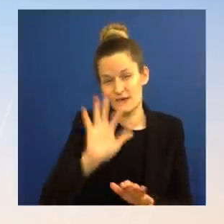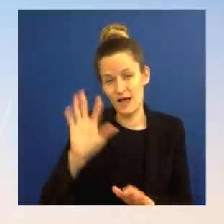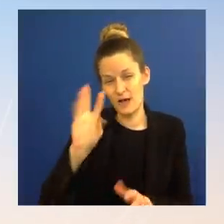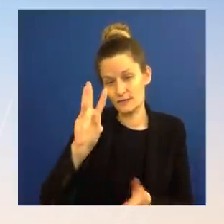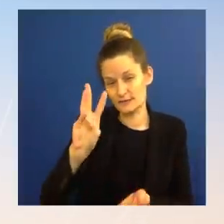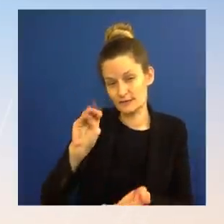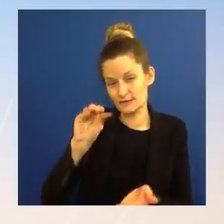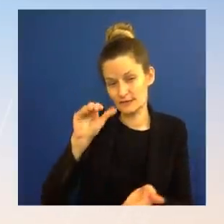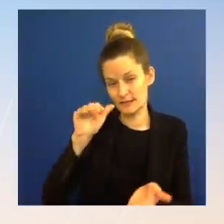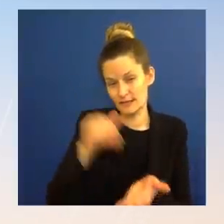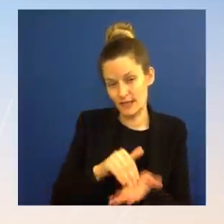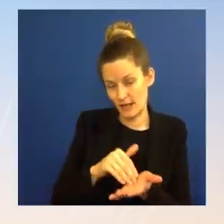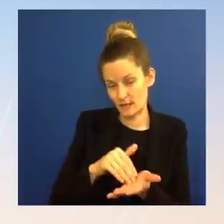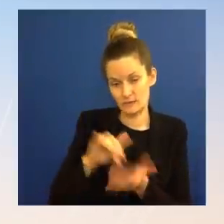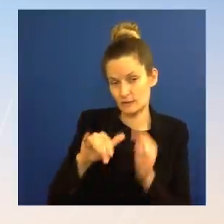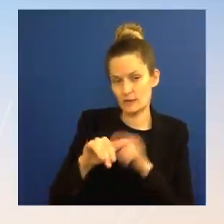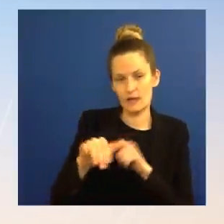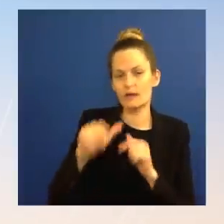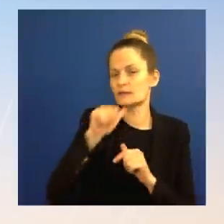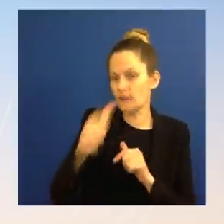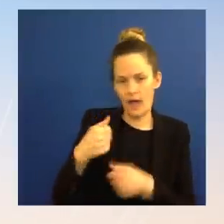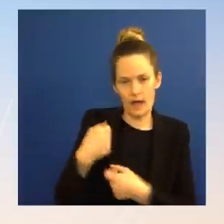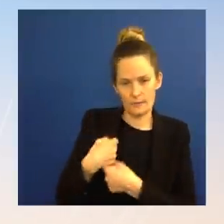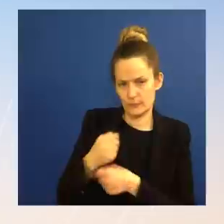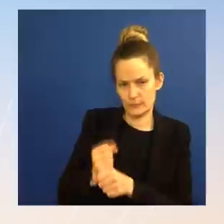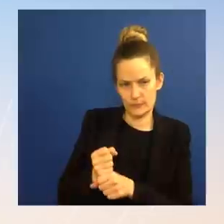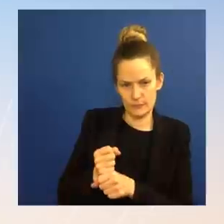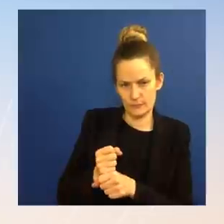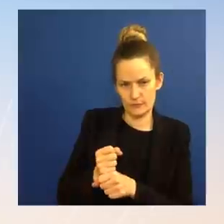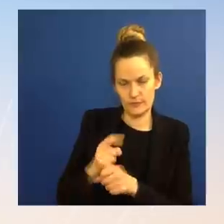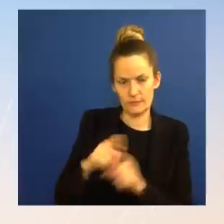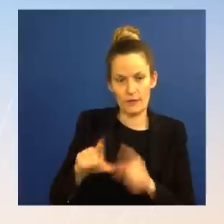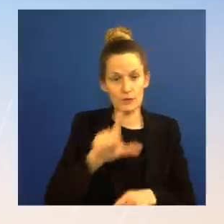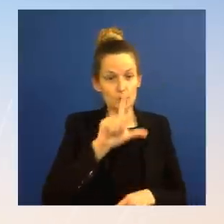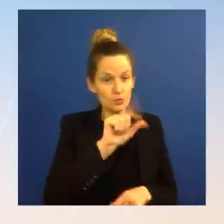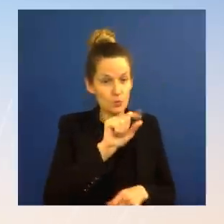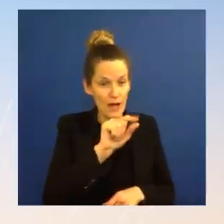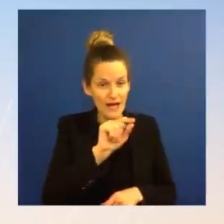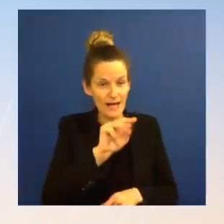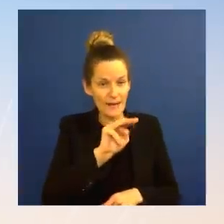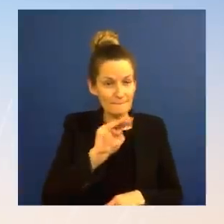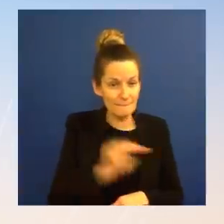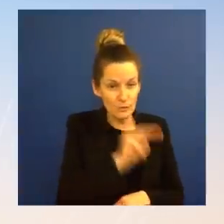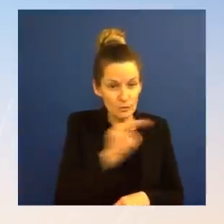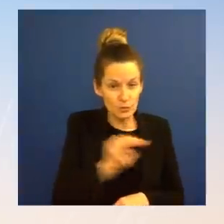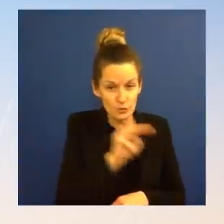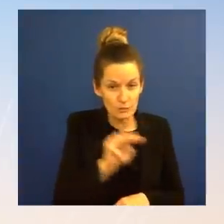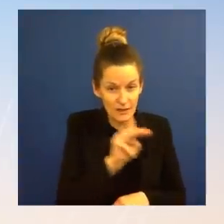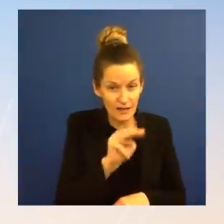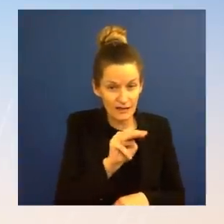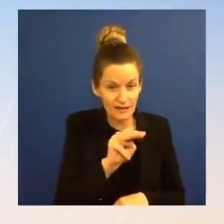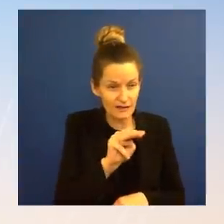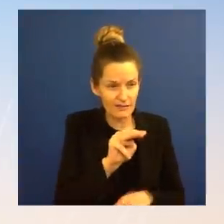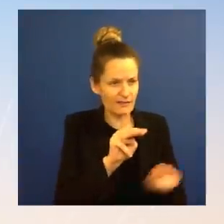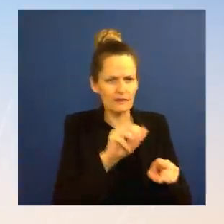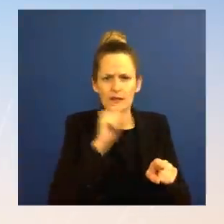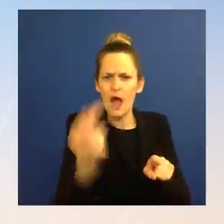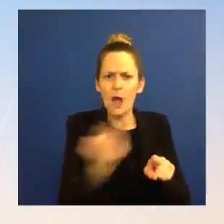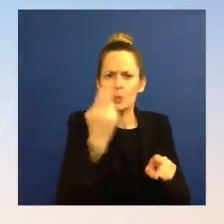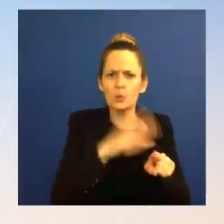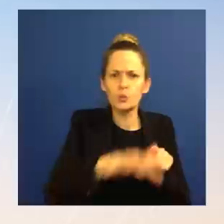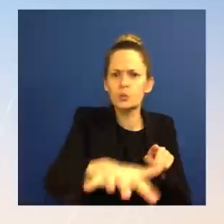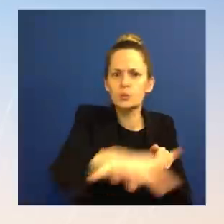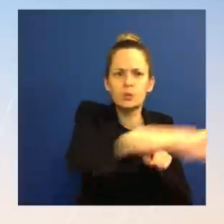unused approved permits to drill in. They should not require us inviting them to do that. They should do that